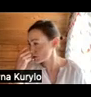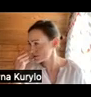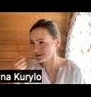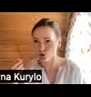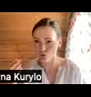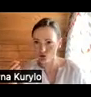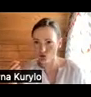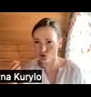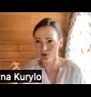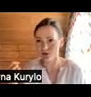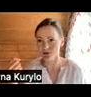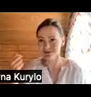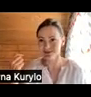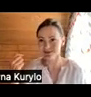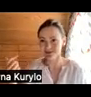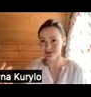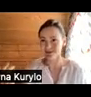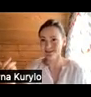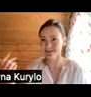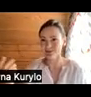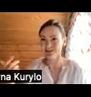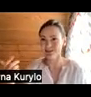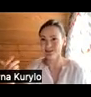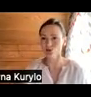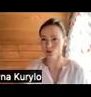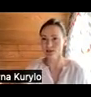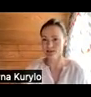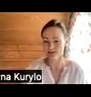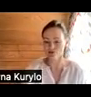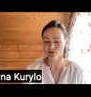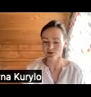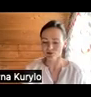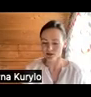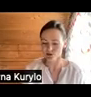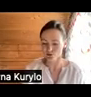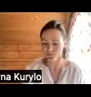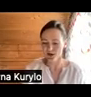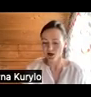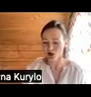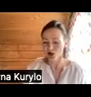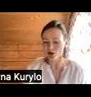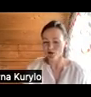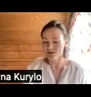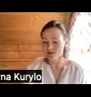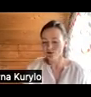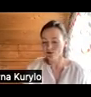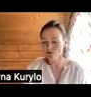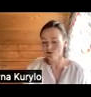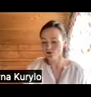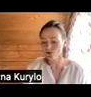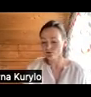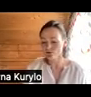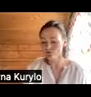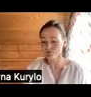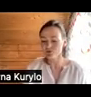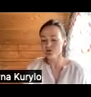with a child or with a family when the problem arises before the problem becomes pertinent the social protection system does